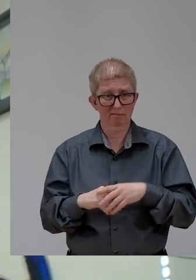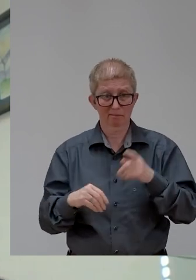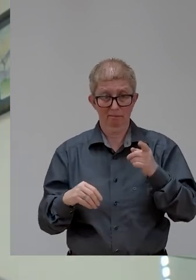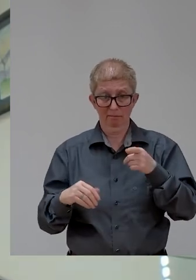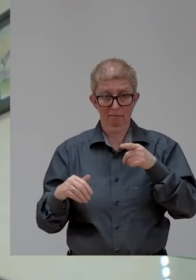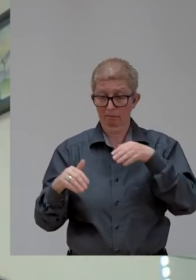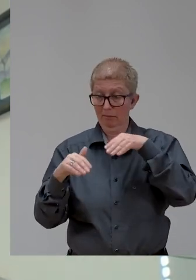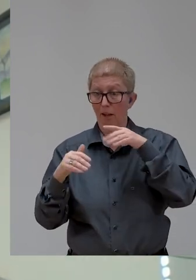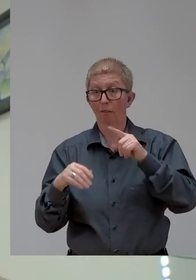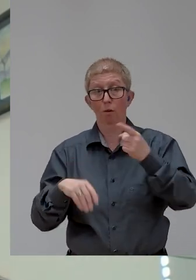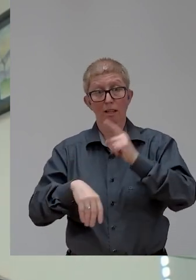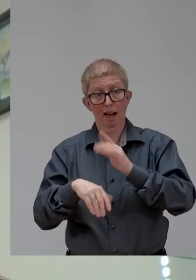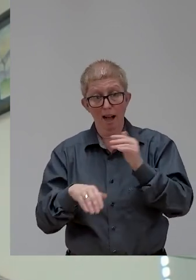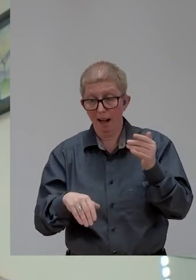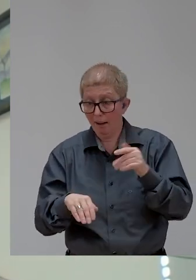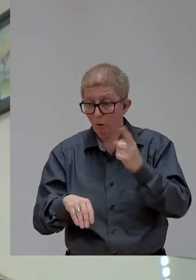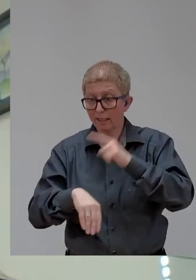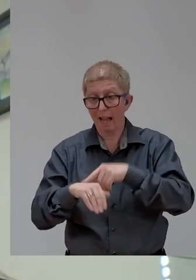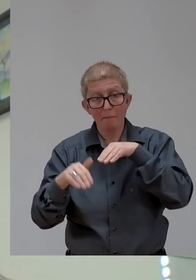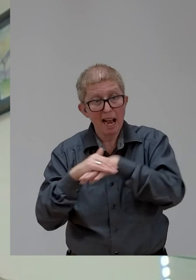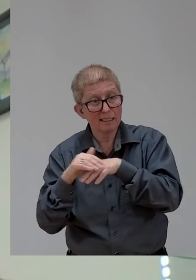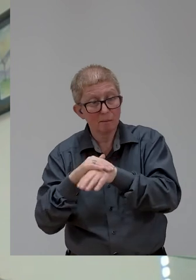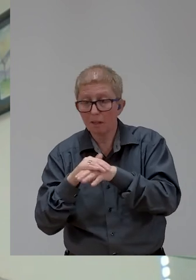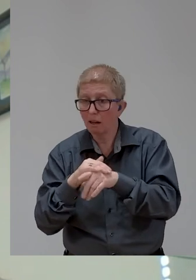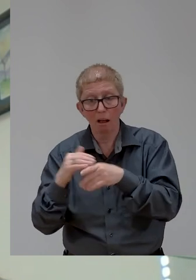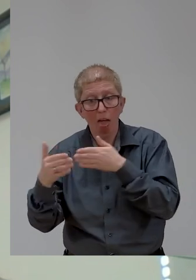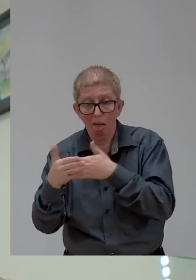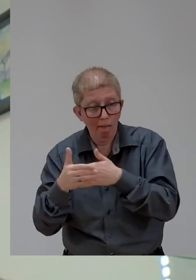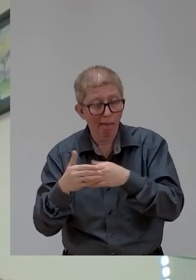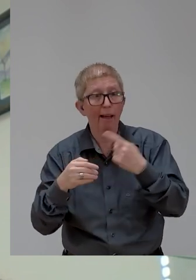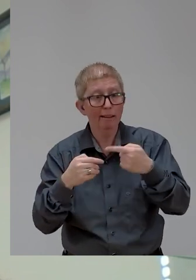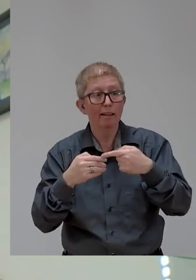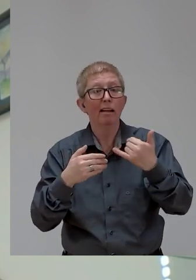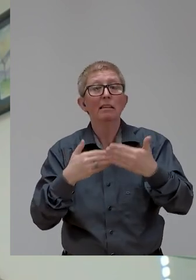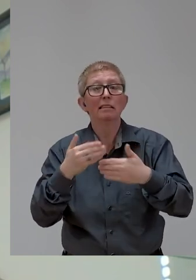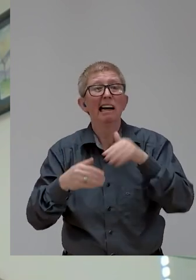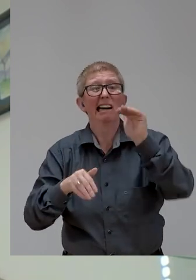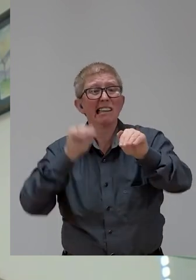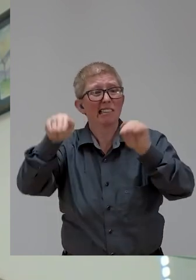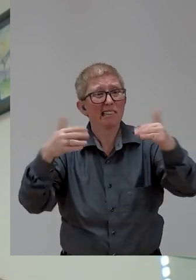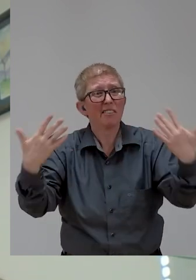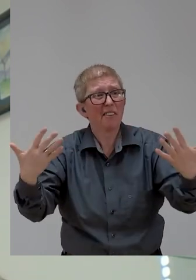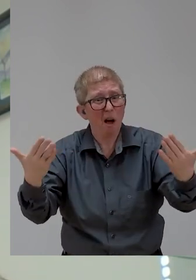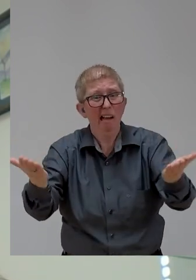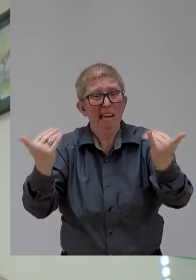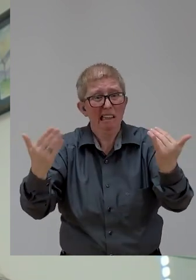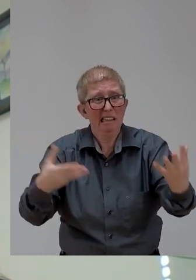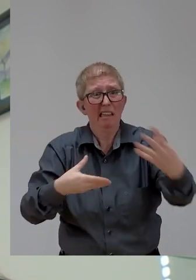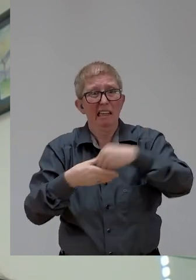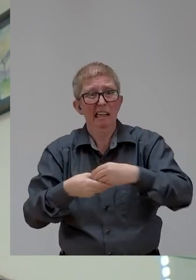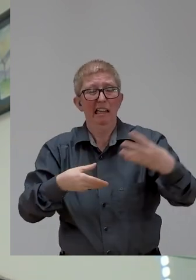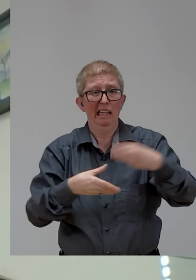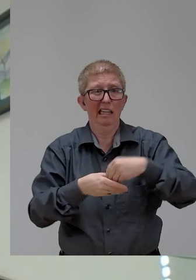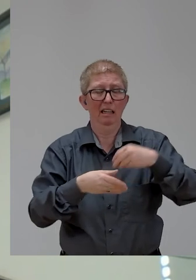make everything in line with the requirements. So it's, it's, it is a challenge. And that's what I also came out in Charlotte's words.